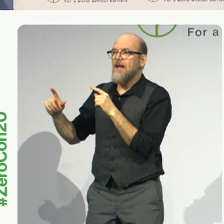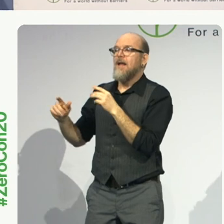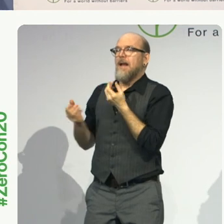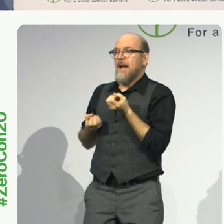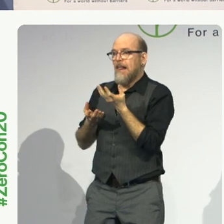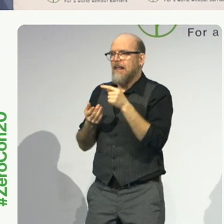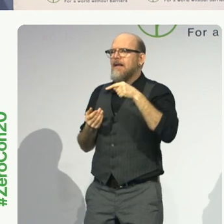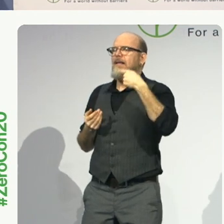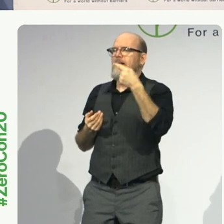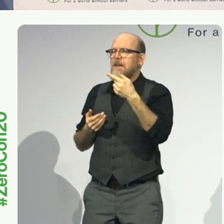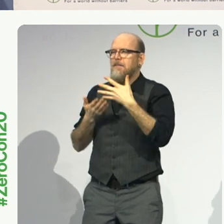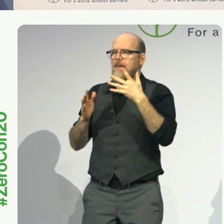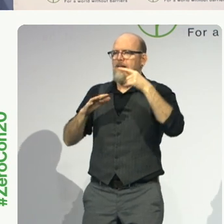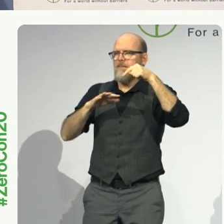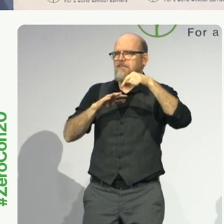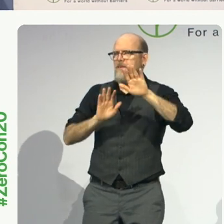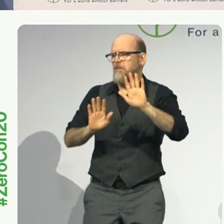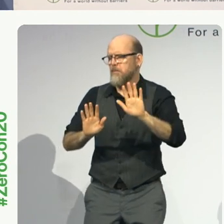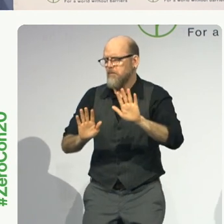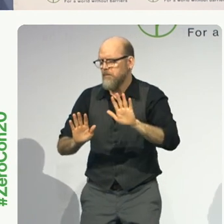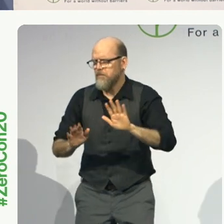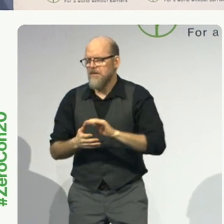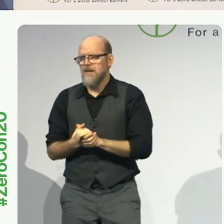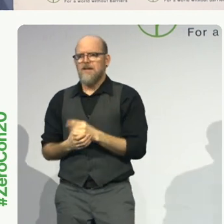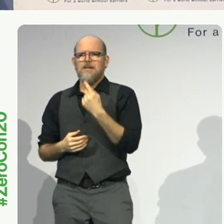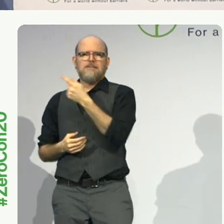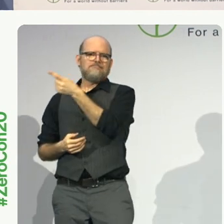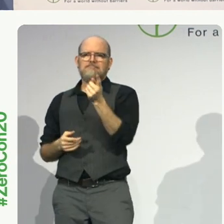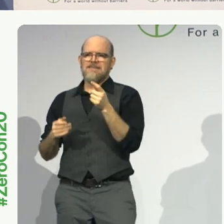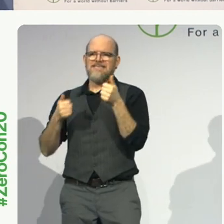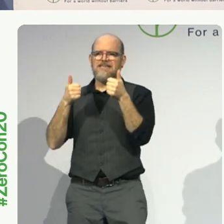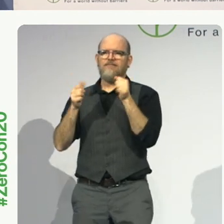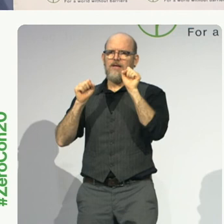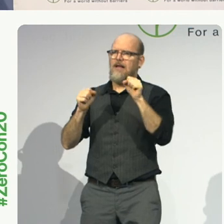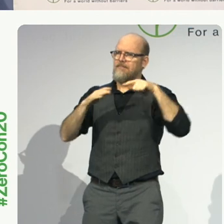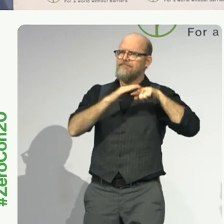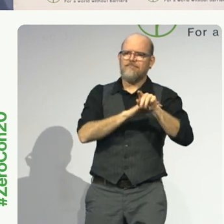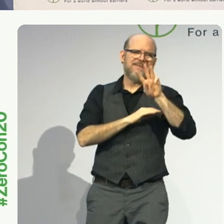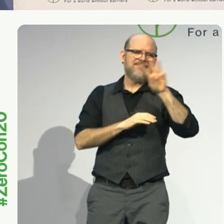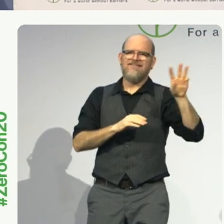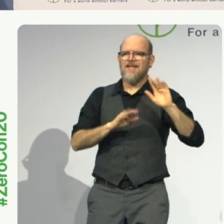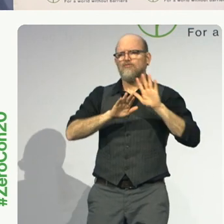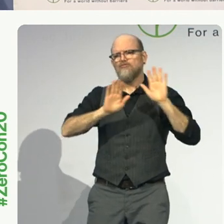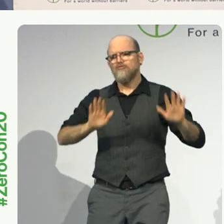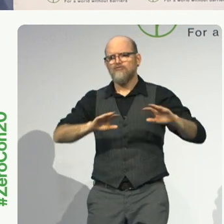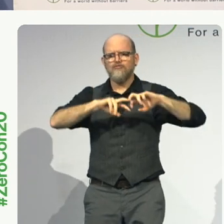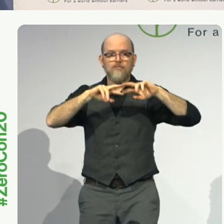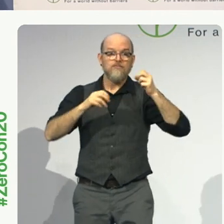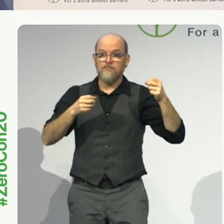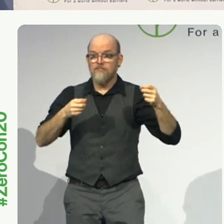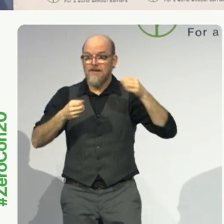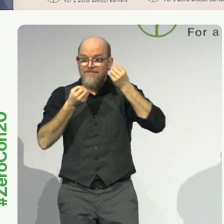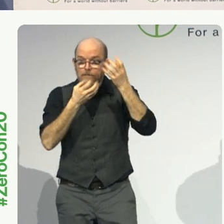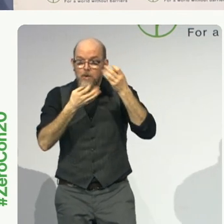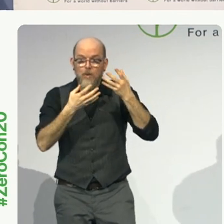But please know these are available to everybody here. They're captioned. They're machine readable. They're online